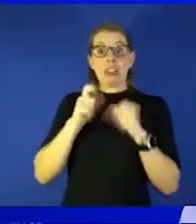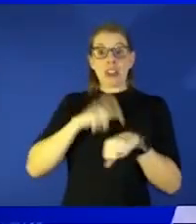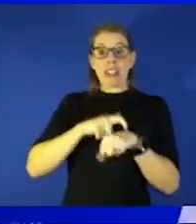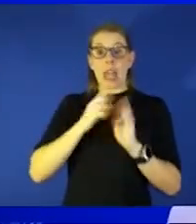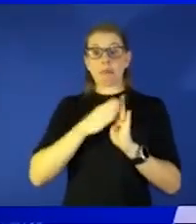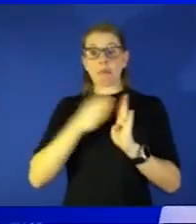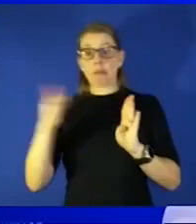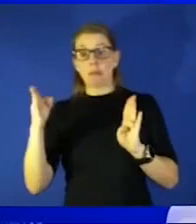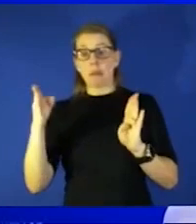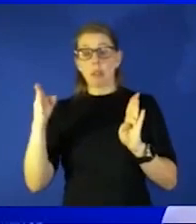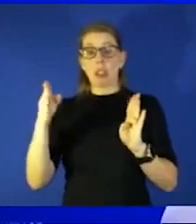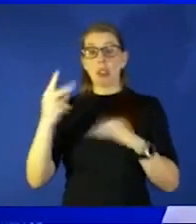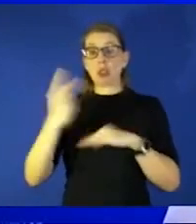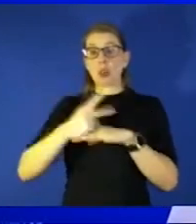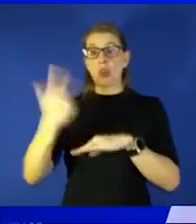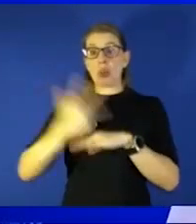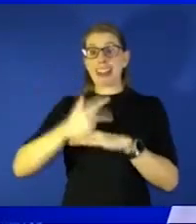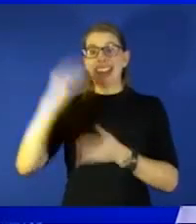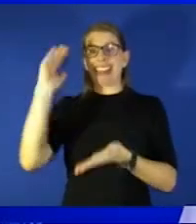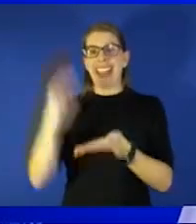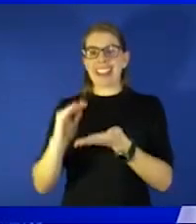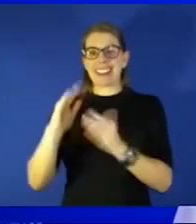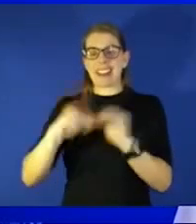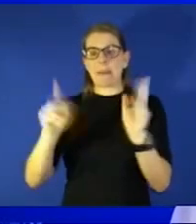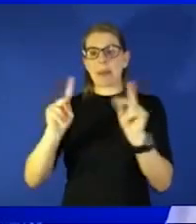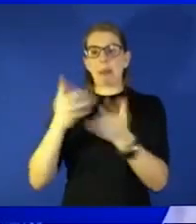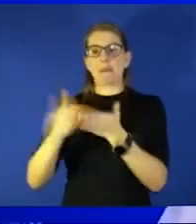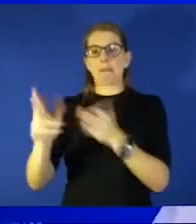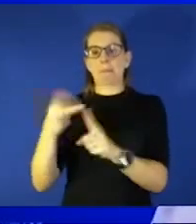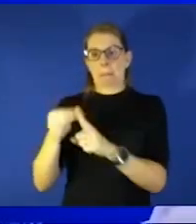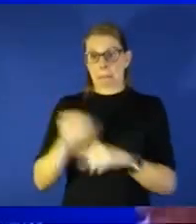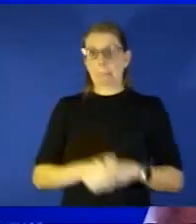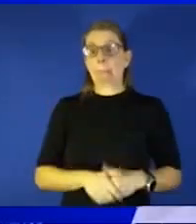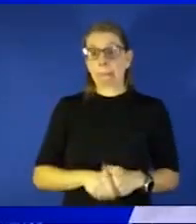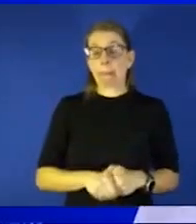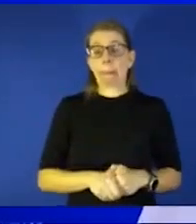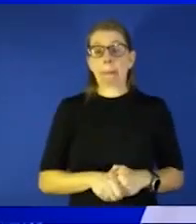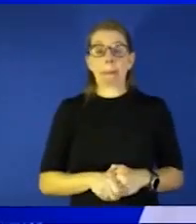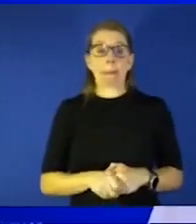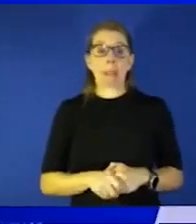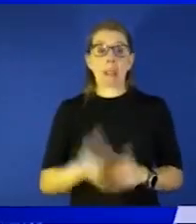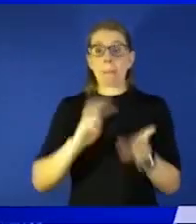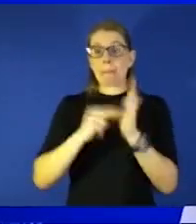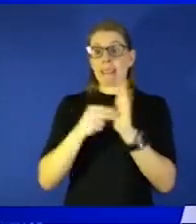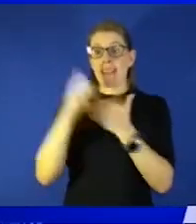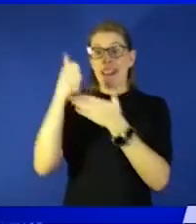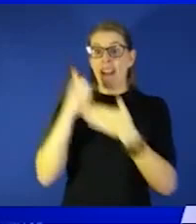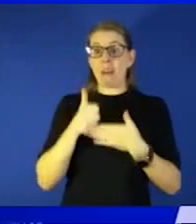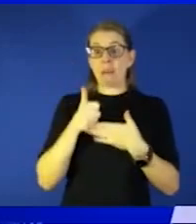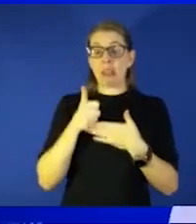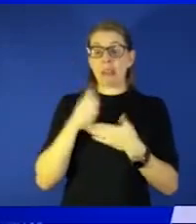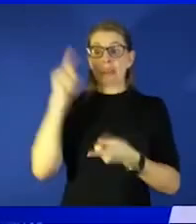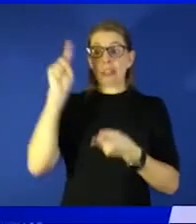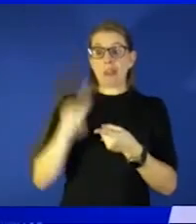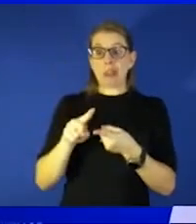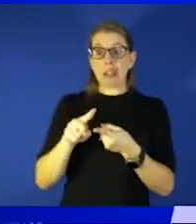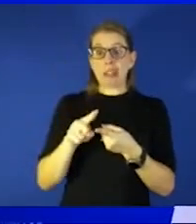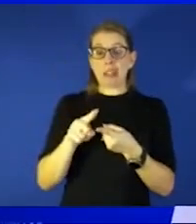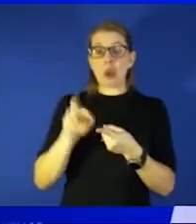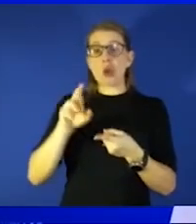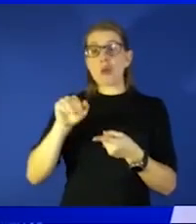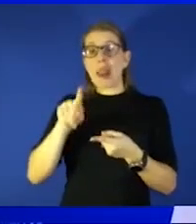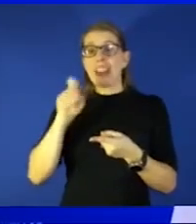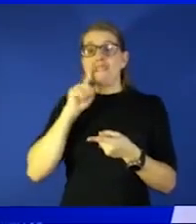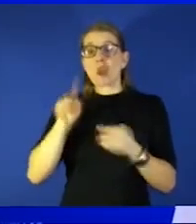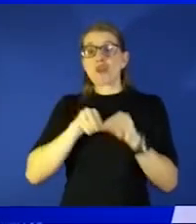to three days less than those people who were unvaccinated so that would lead to helping decrease the rate of transmission we also know